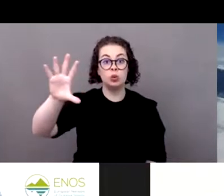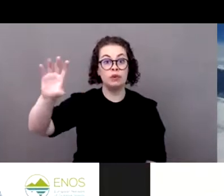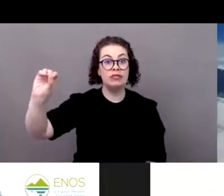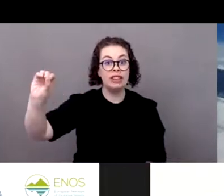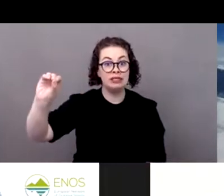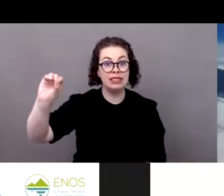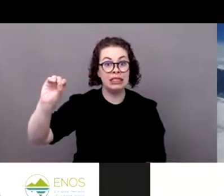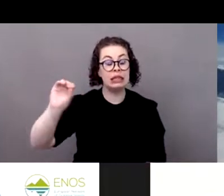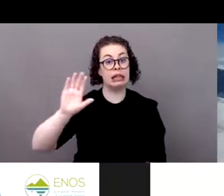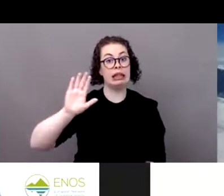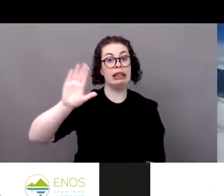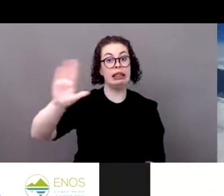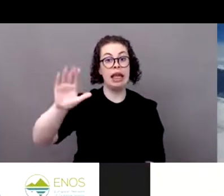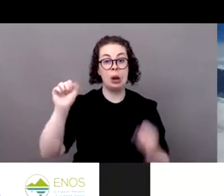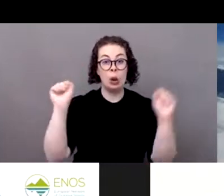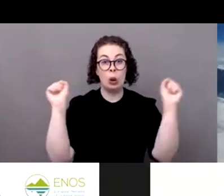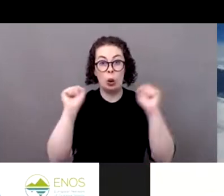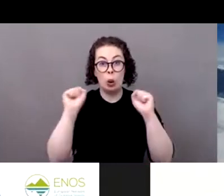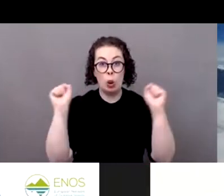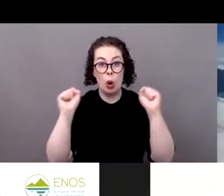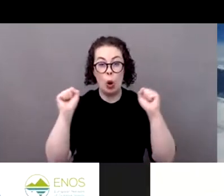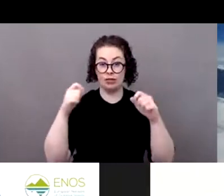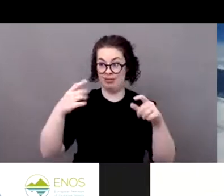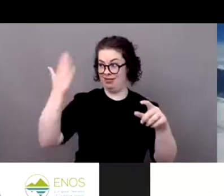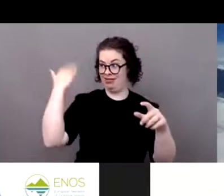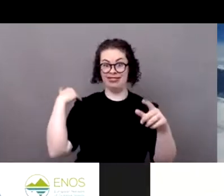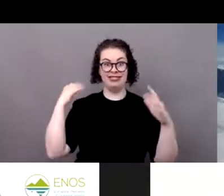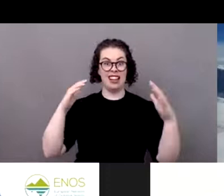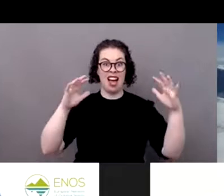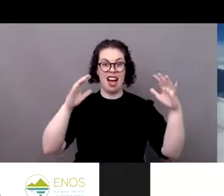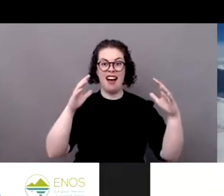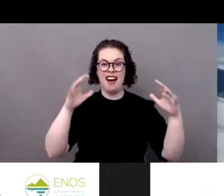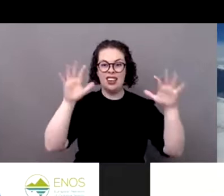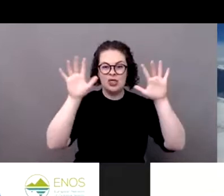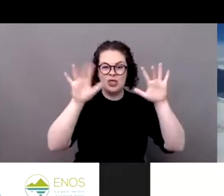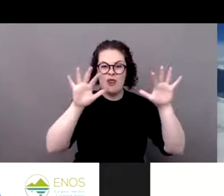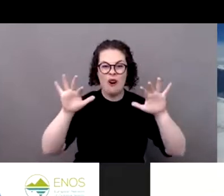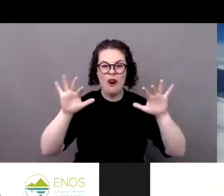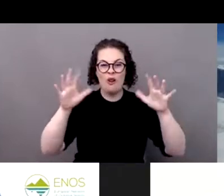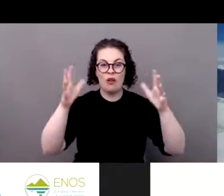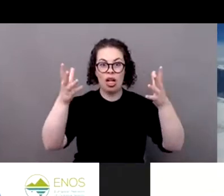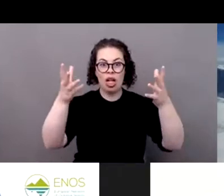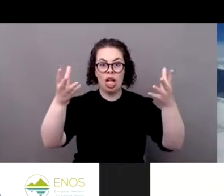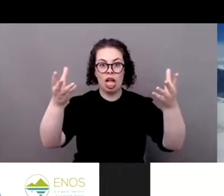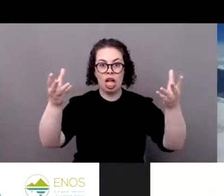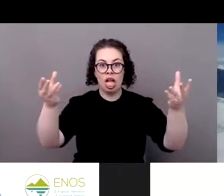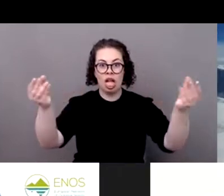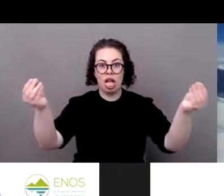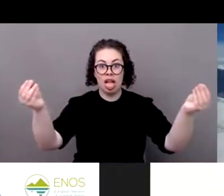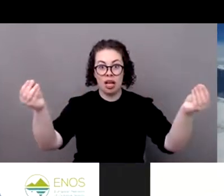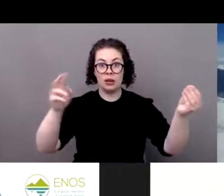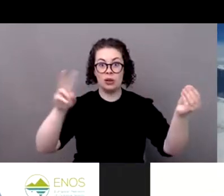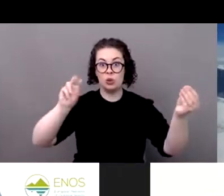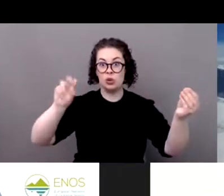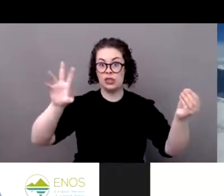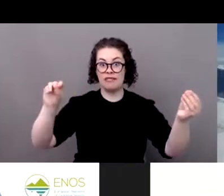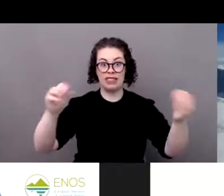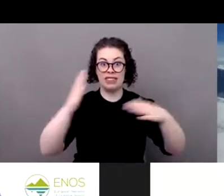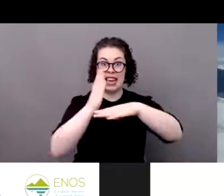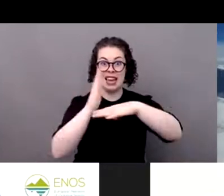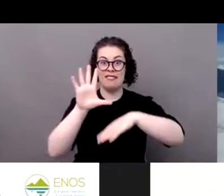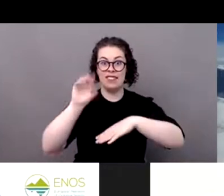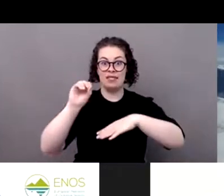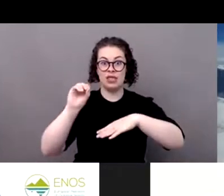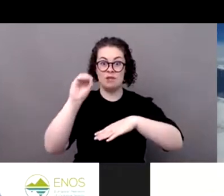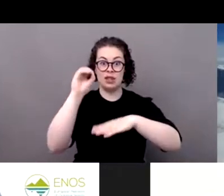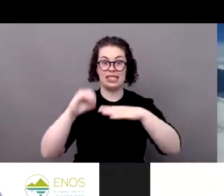that if we do nothing, the Alps will lose up to 70% of their snow cover by the end of the century. And we're still in a place